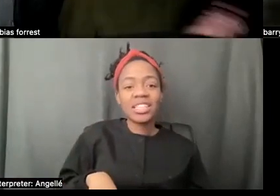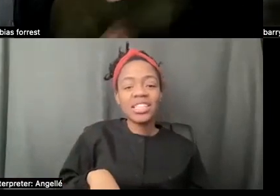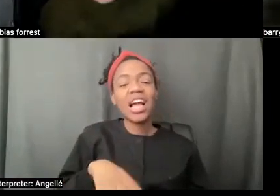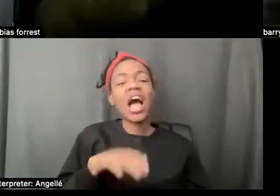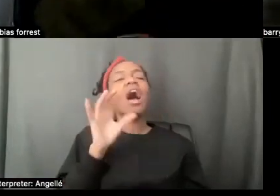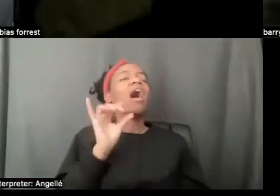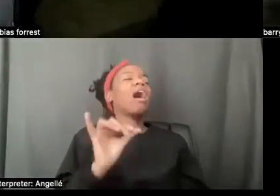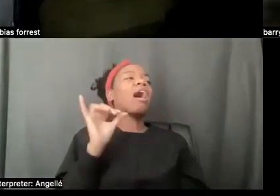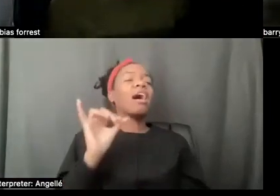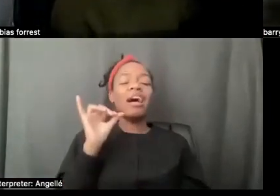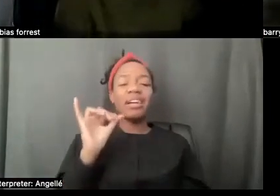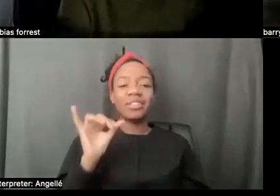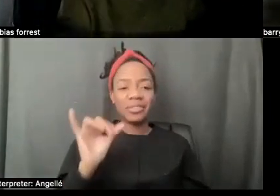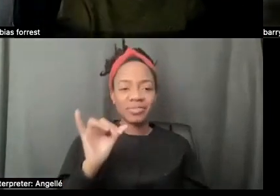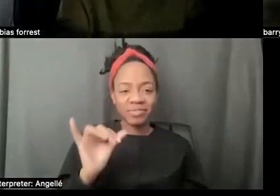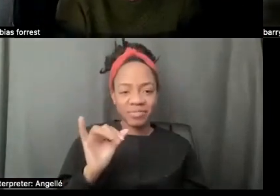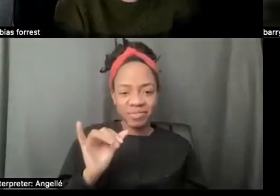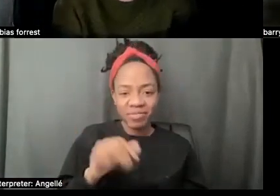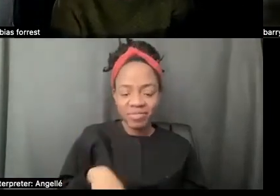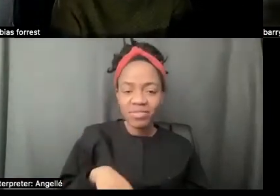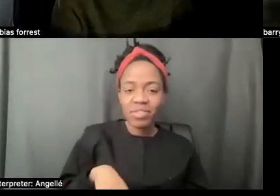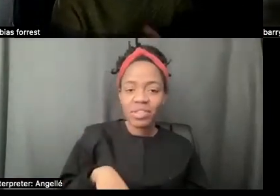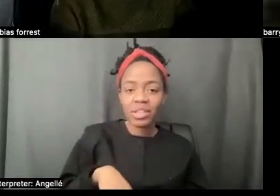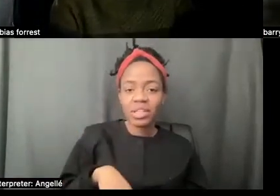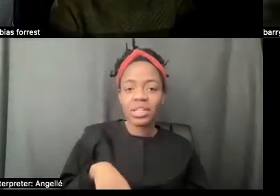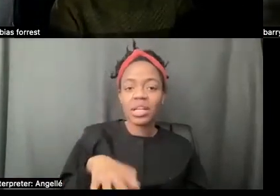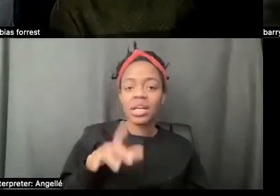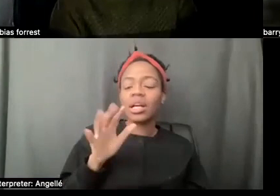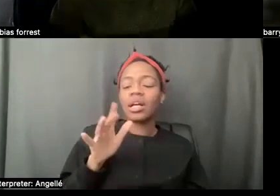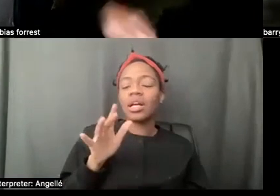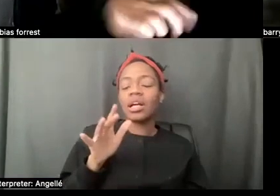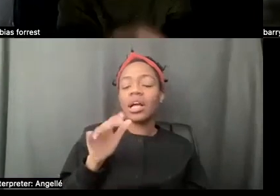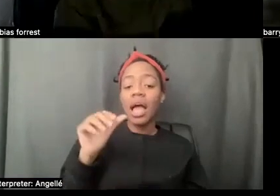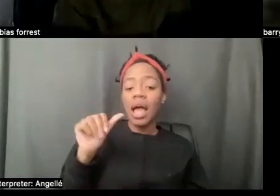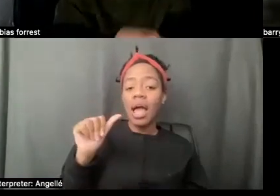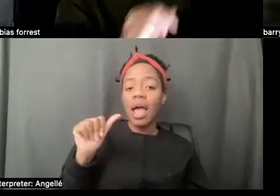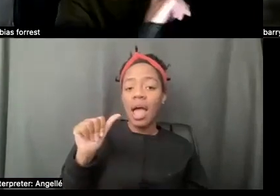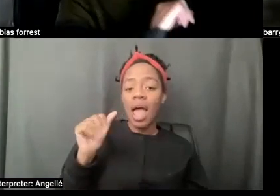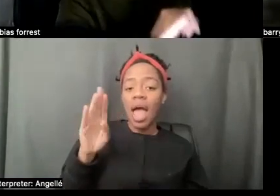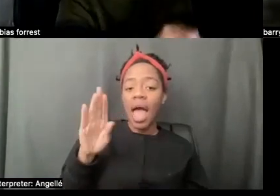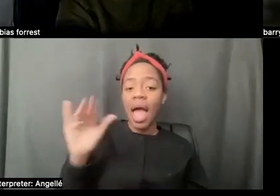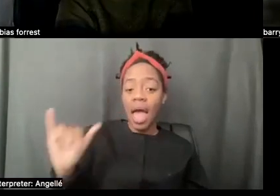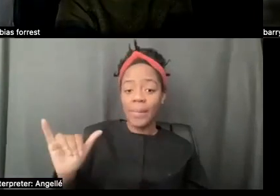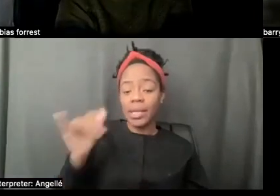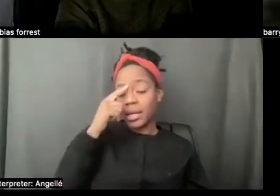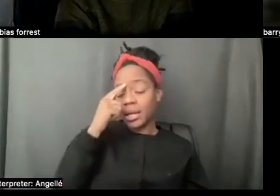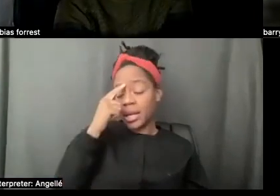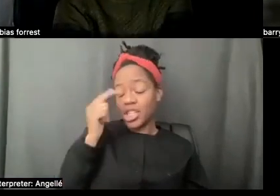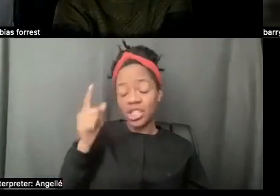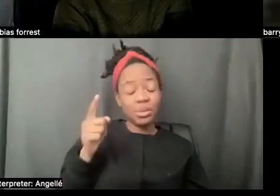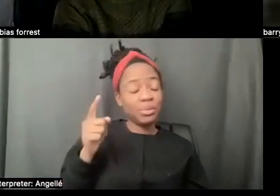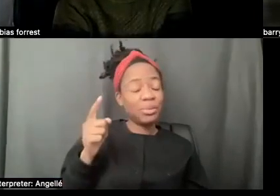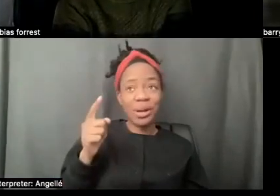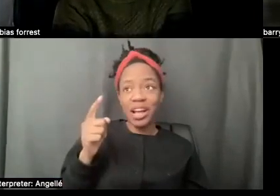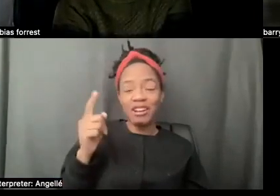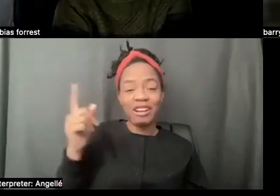then. I didn't know. Abby better not have been in real time. No, Abby is like, insane. That was another